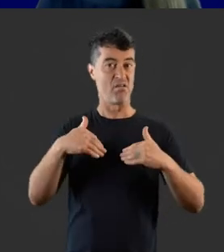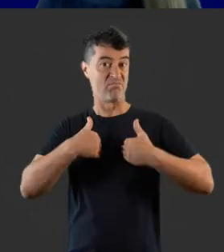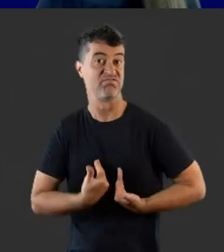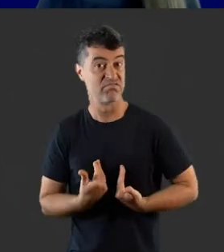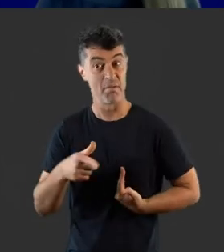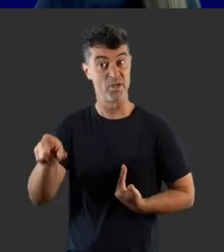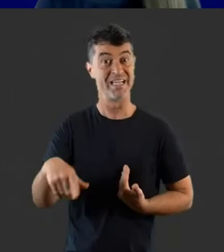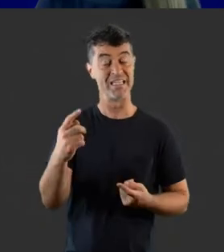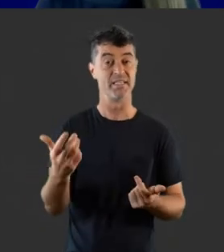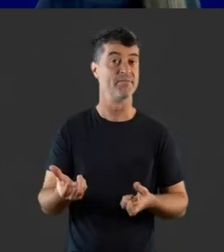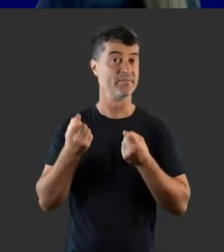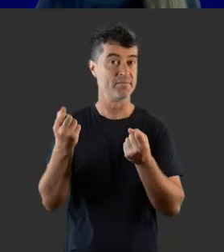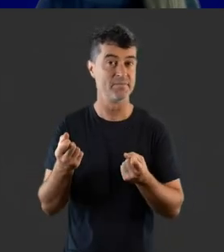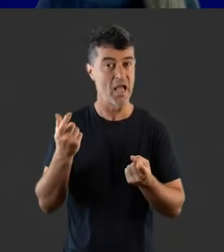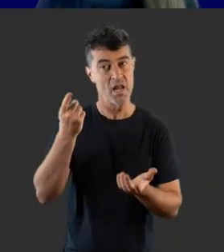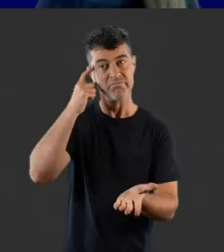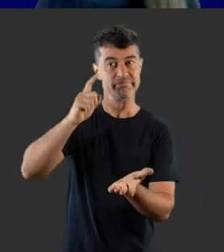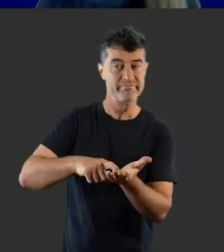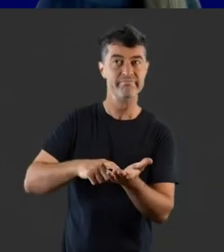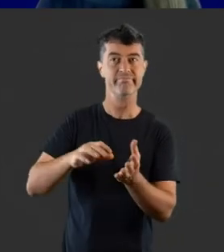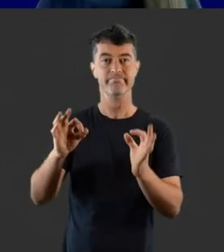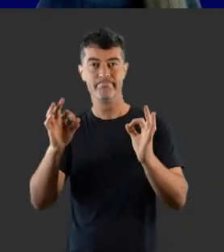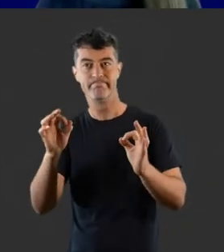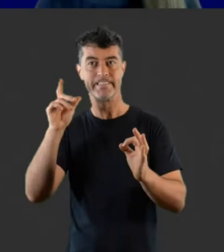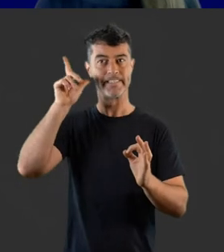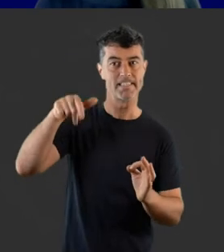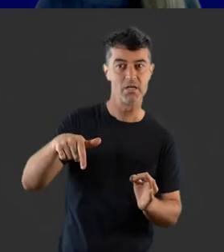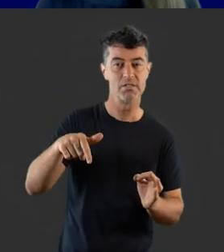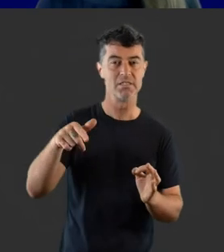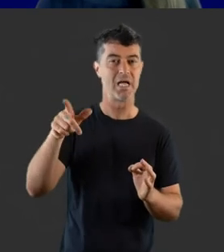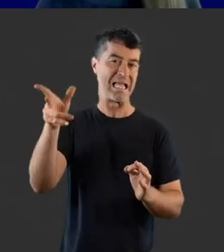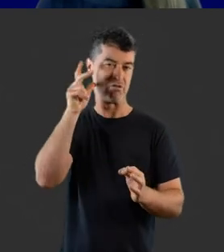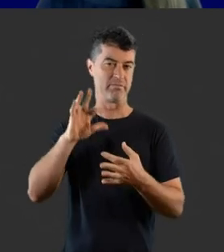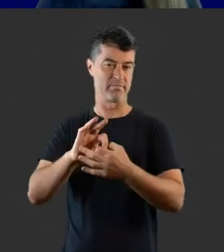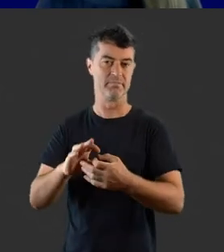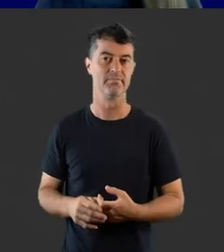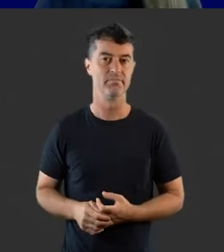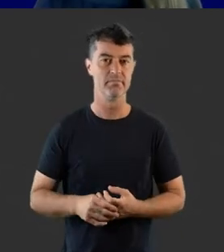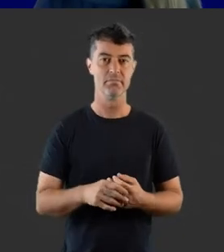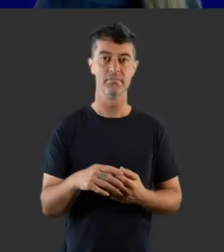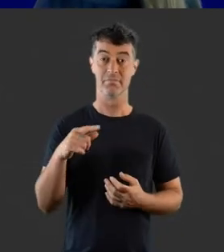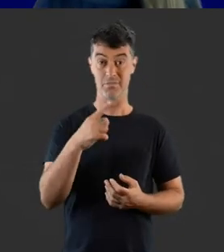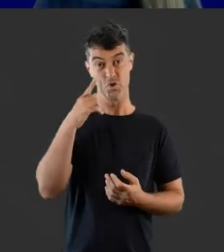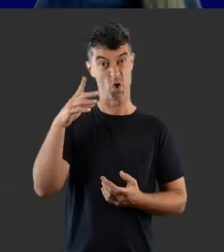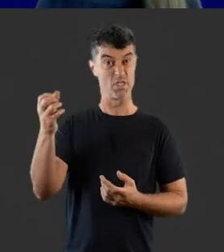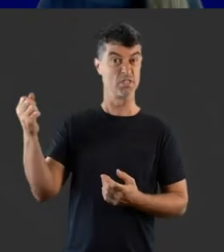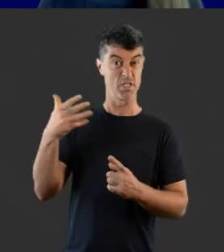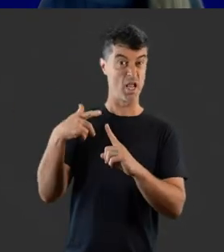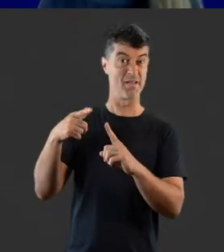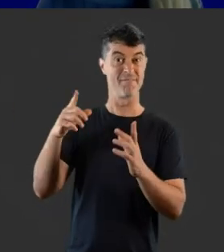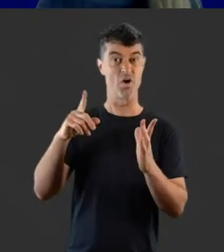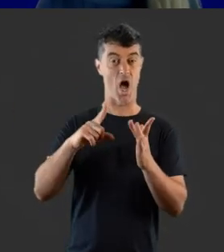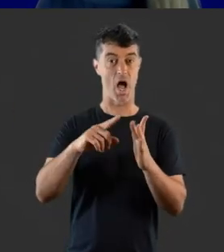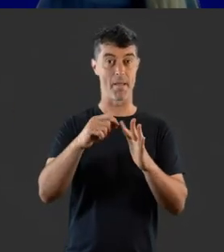experience. And the mixed success with hearing and recognising certain sounds and words. The icon shown on this